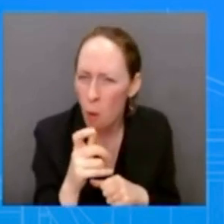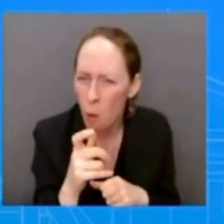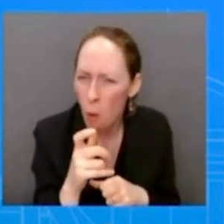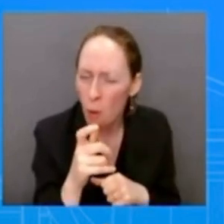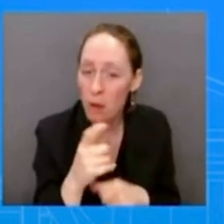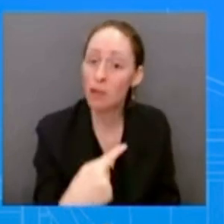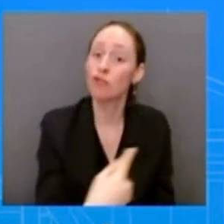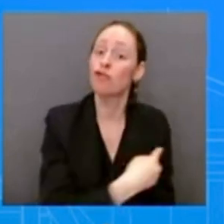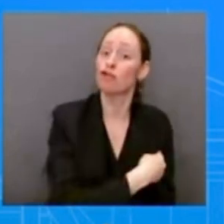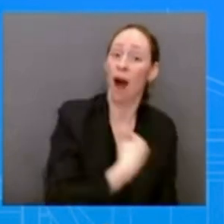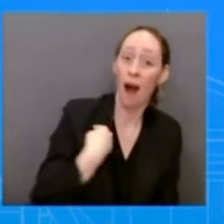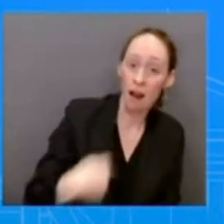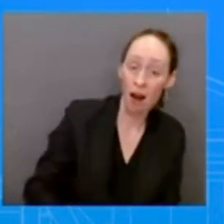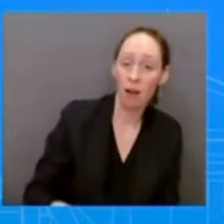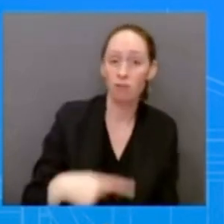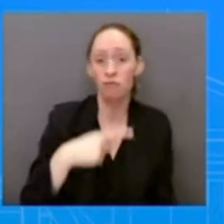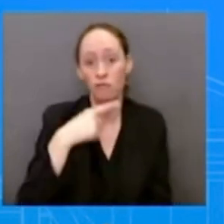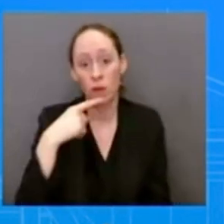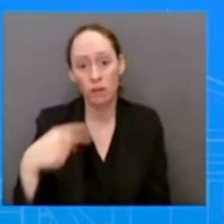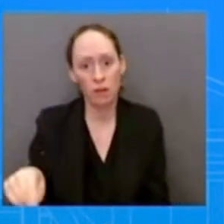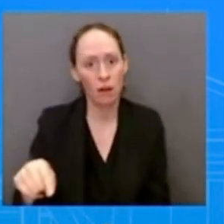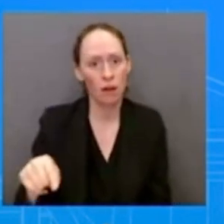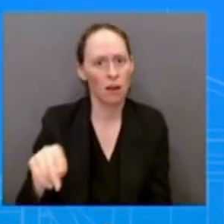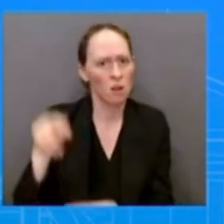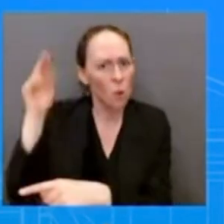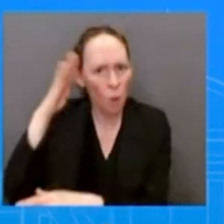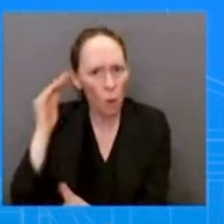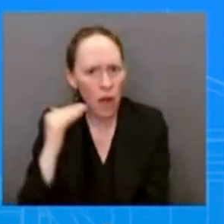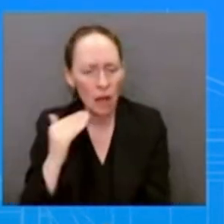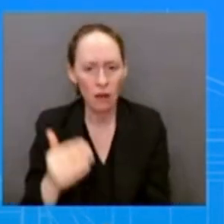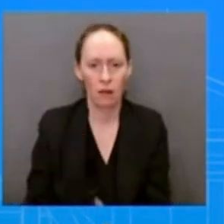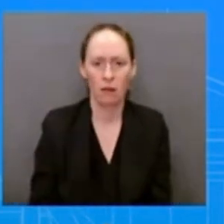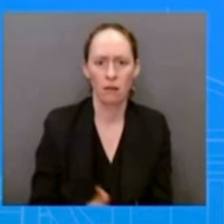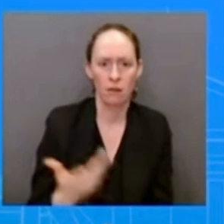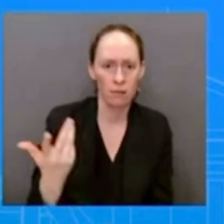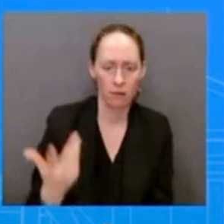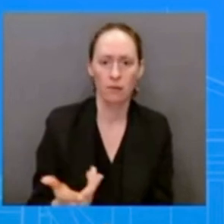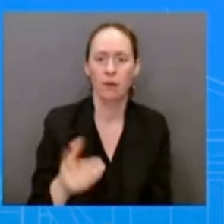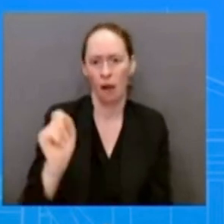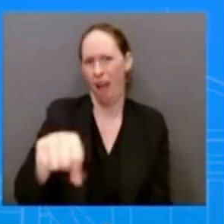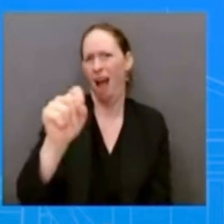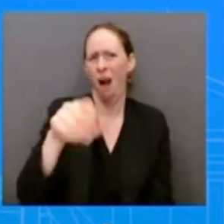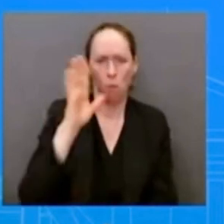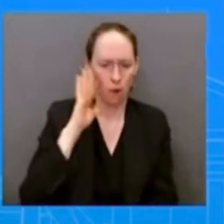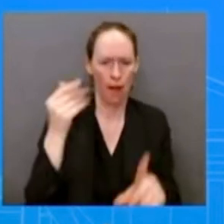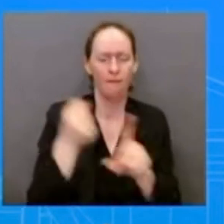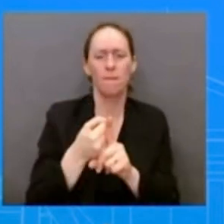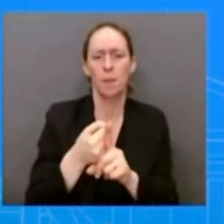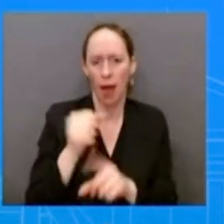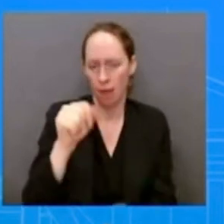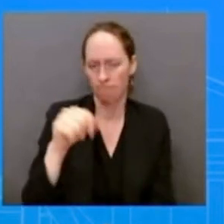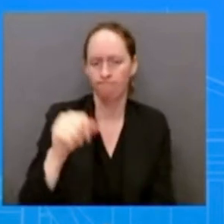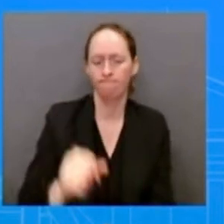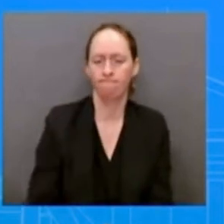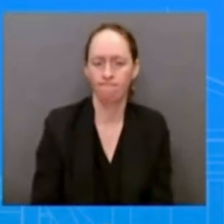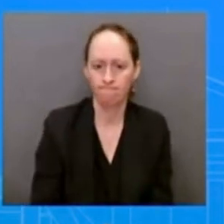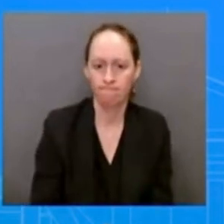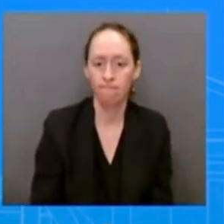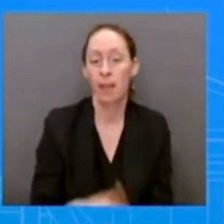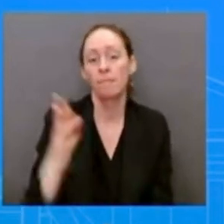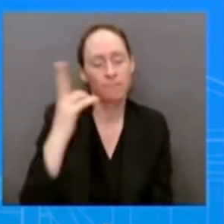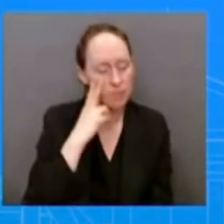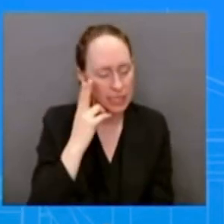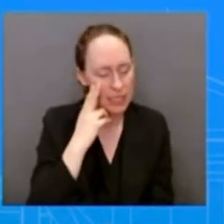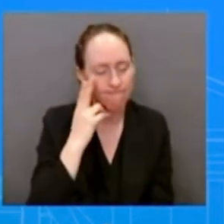this time how that will affect north korea yeah how would that go to i think it remains to be seen how what effect there's going to be with